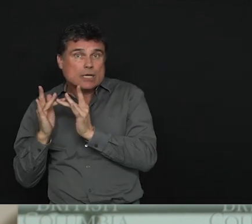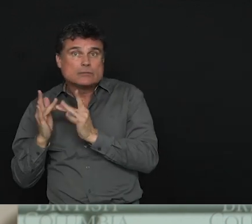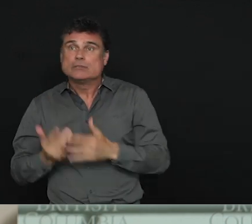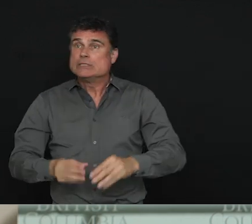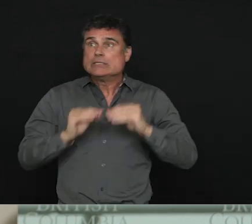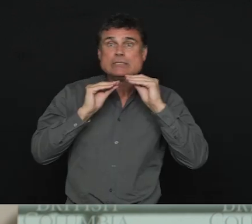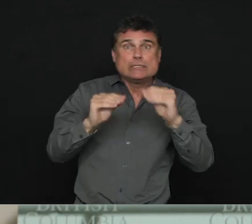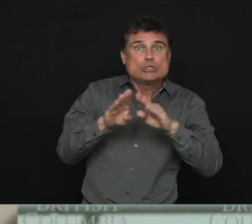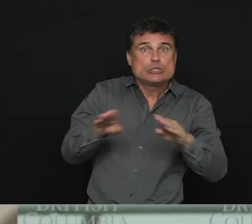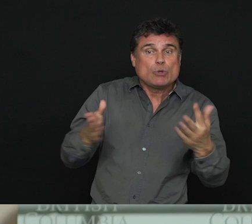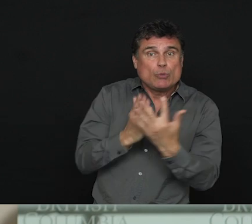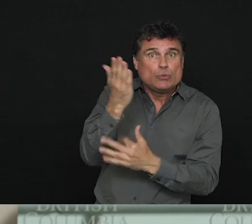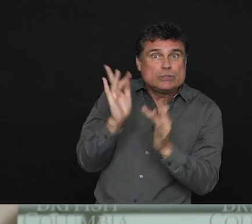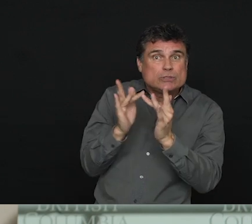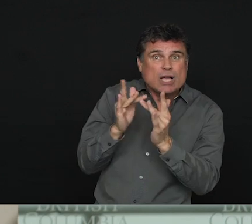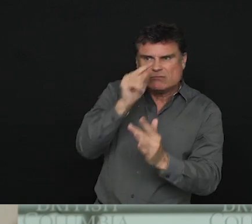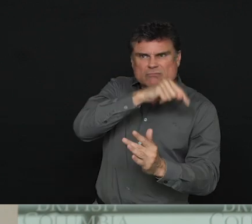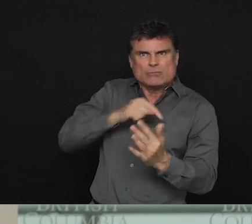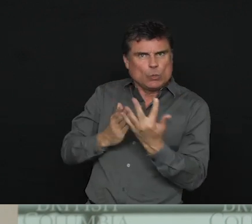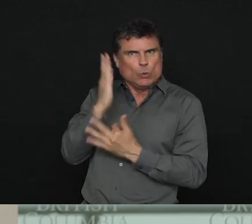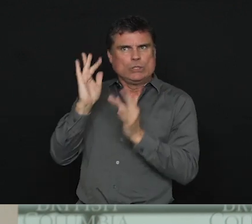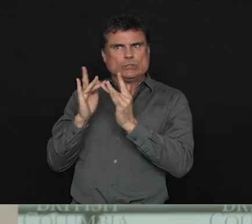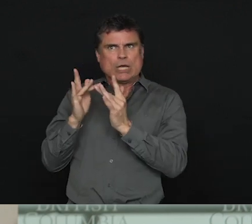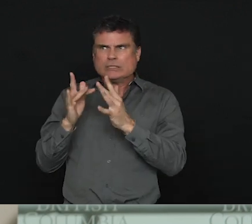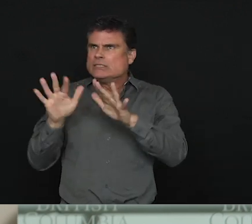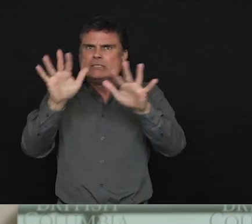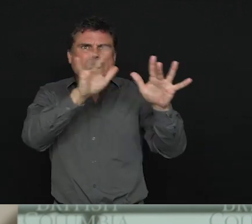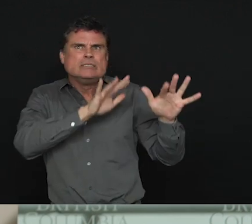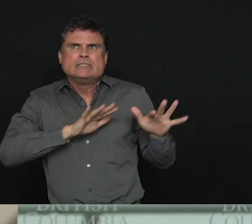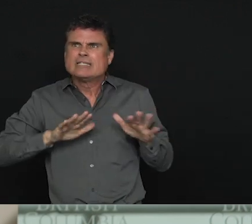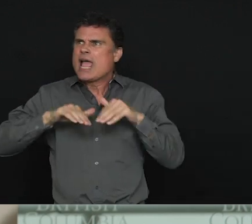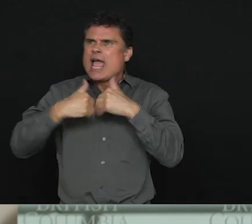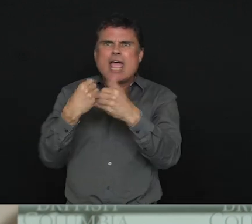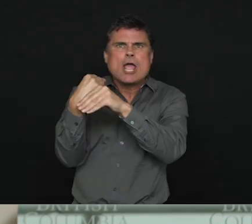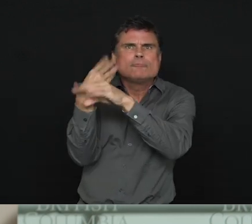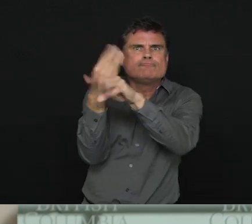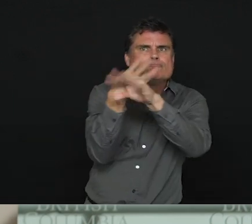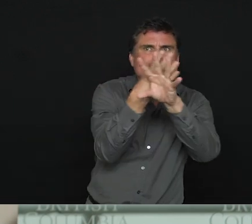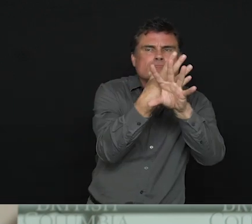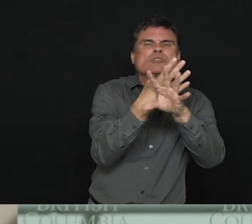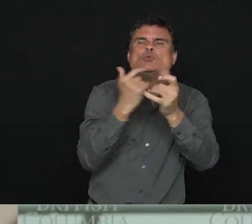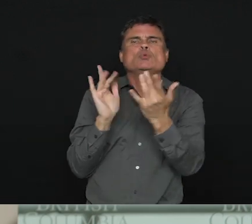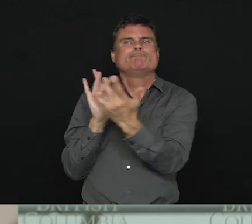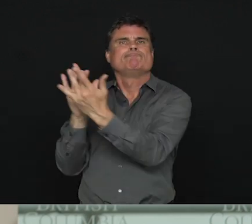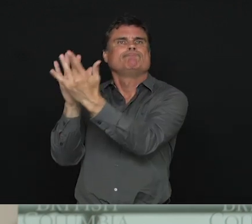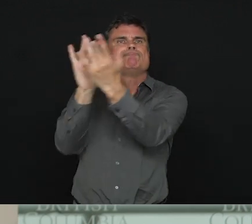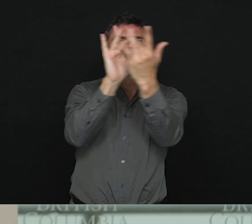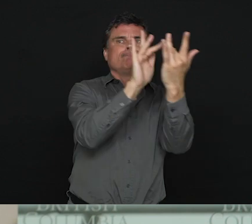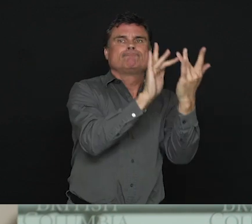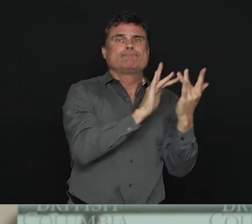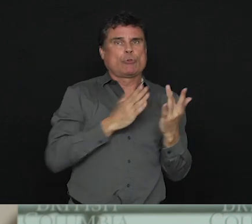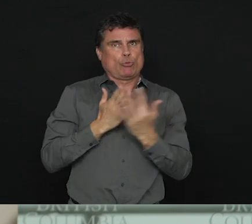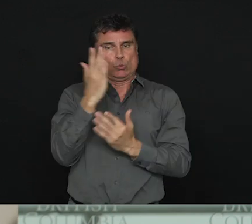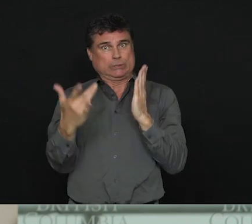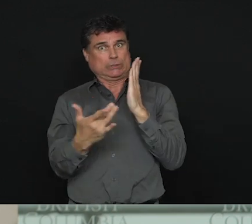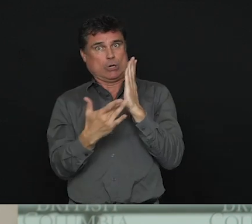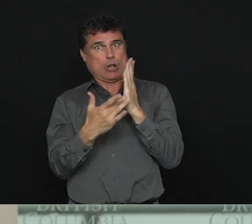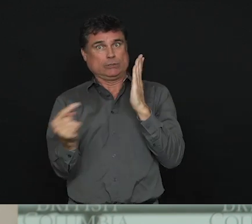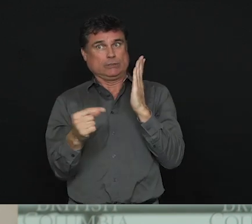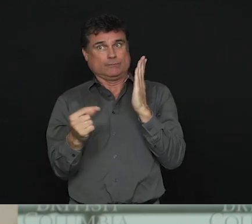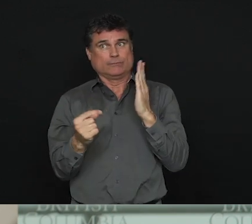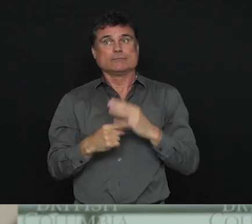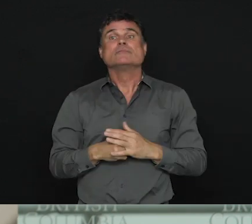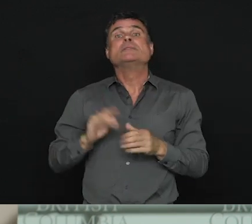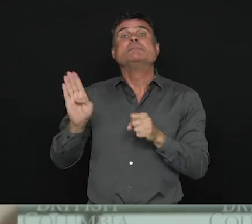new ways to connect with friends and families using technology, technology and businesses are relying on new online services to help stay